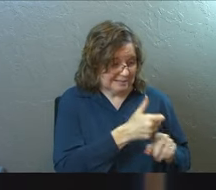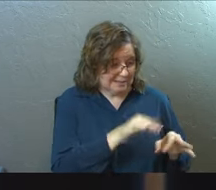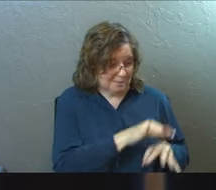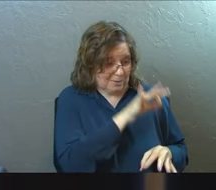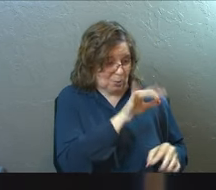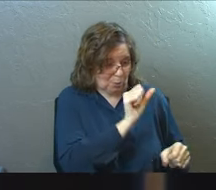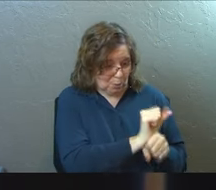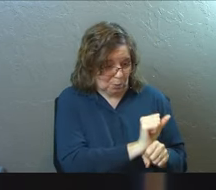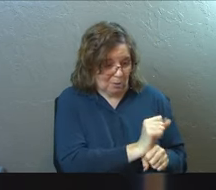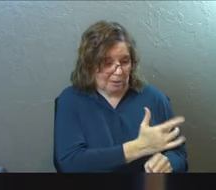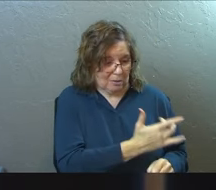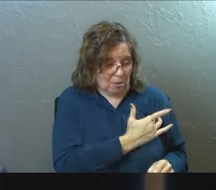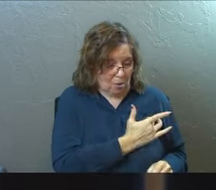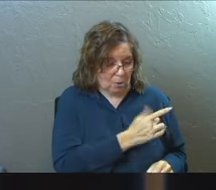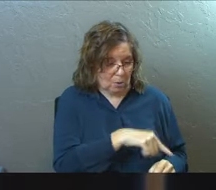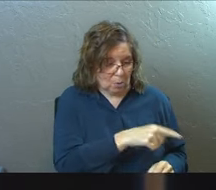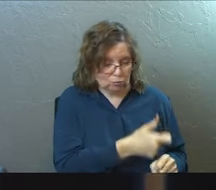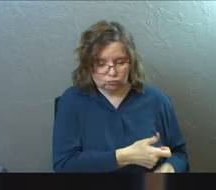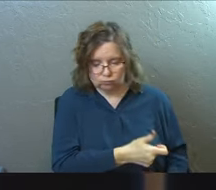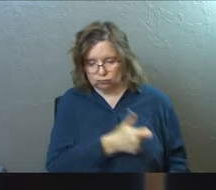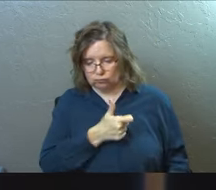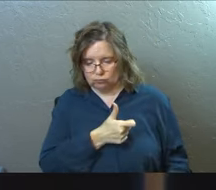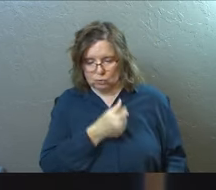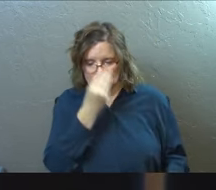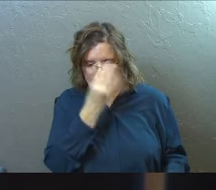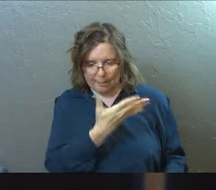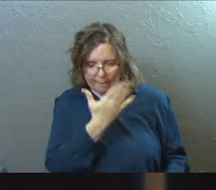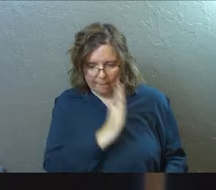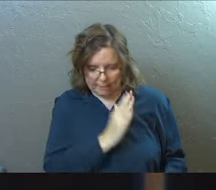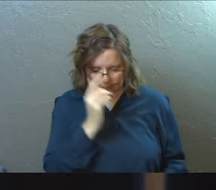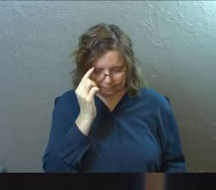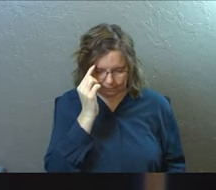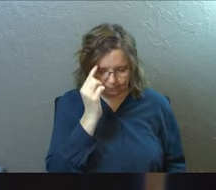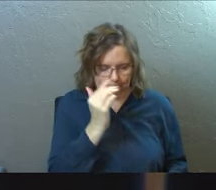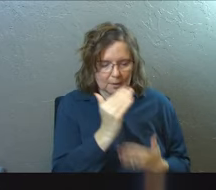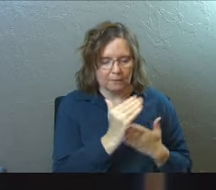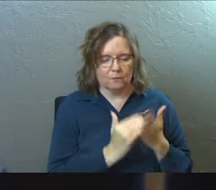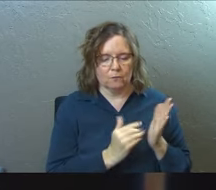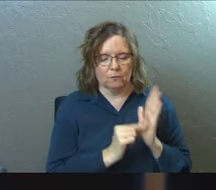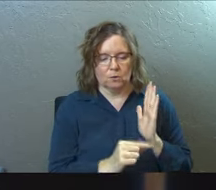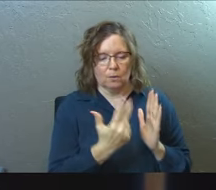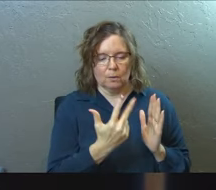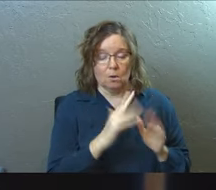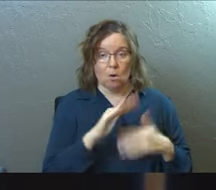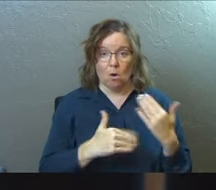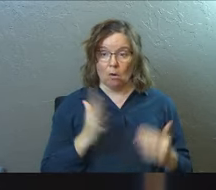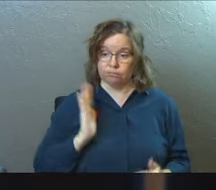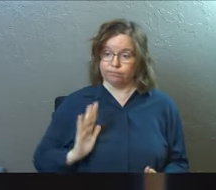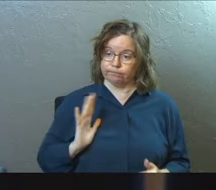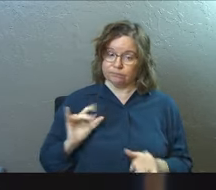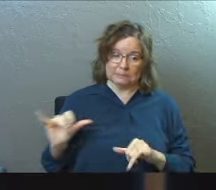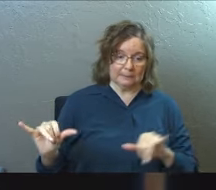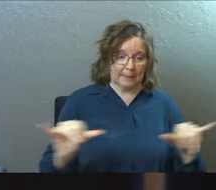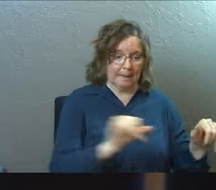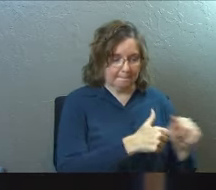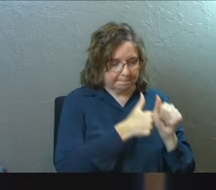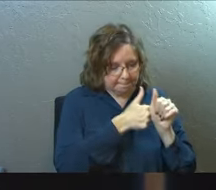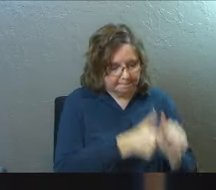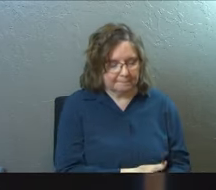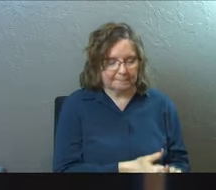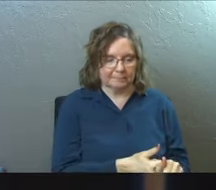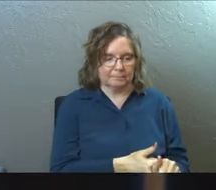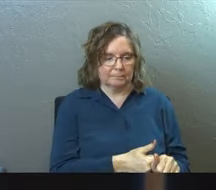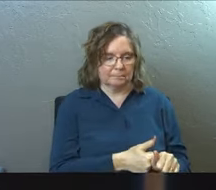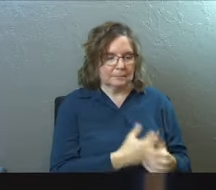at work in the hearts of those who refuse to obey God. Verse 3. All of us used to live that way, following the